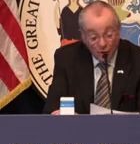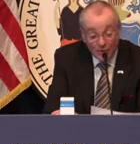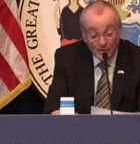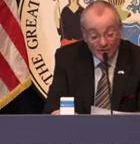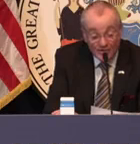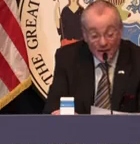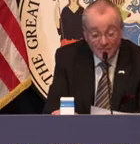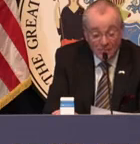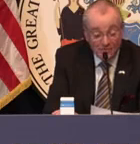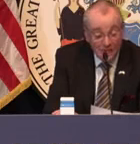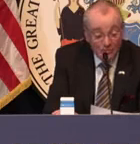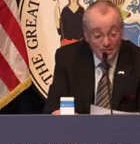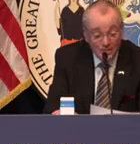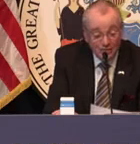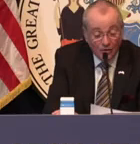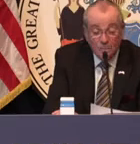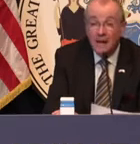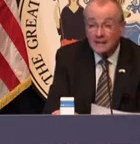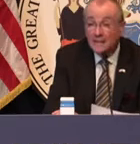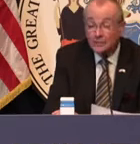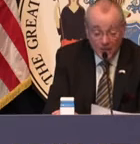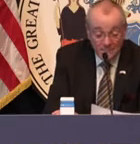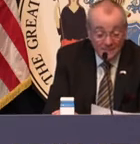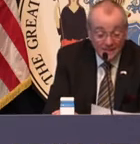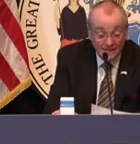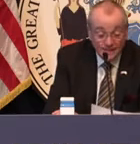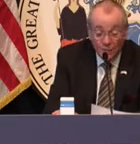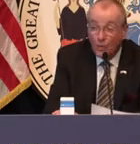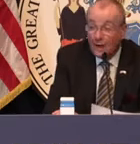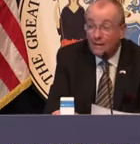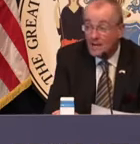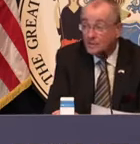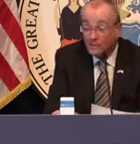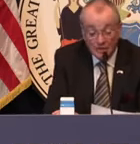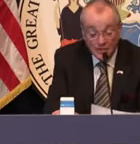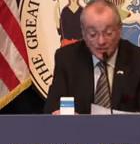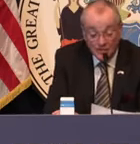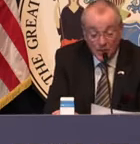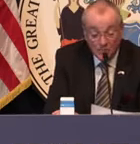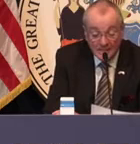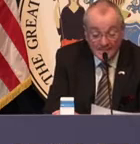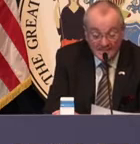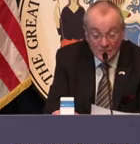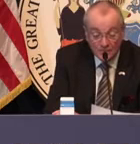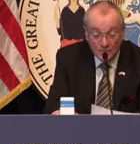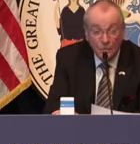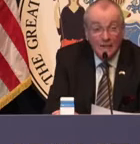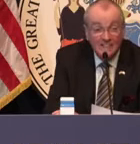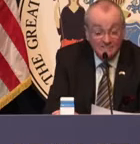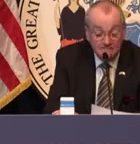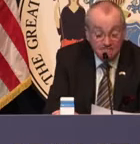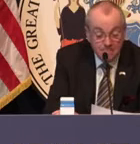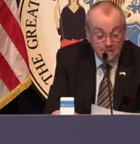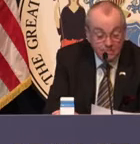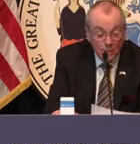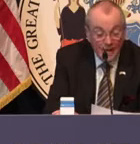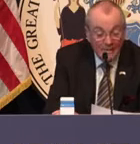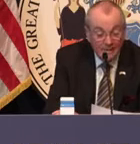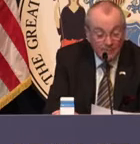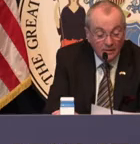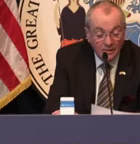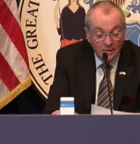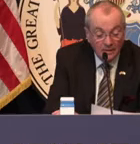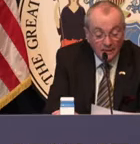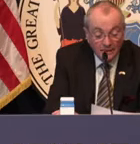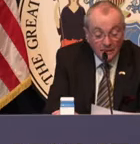,405 of our fellow residents are in bad enough shape to require hospitalization from COVID-19 related. But